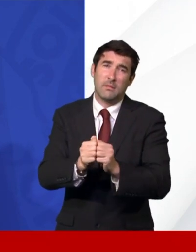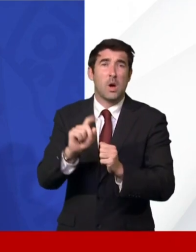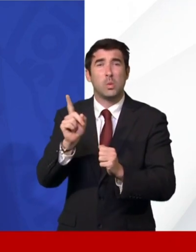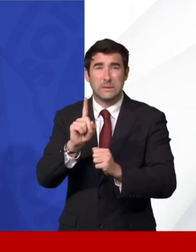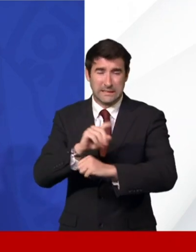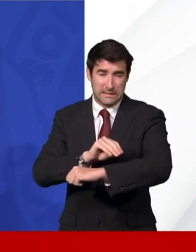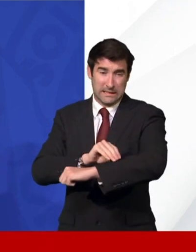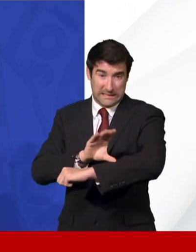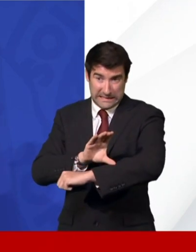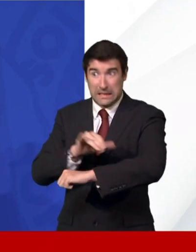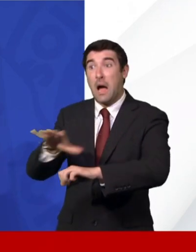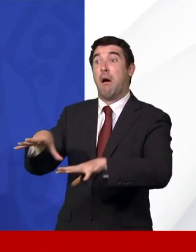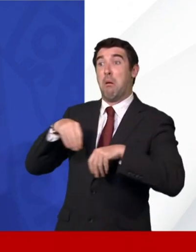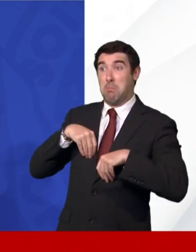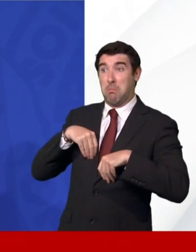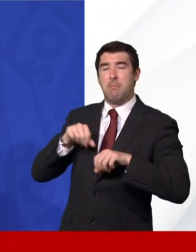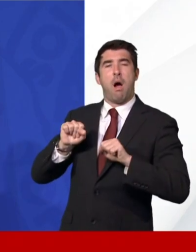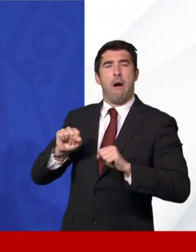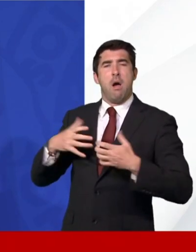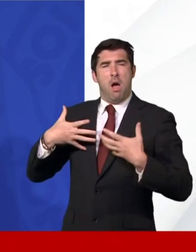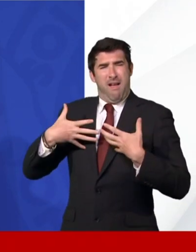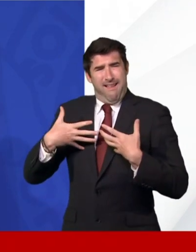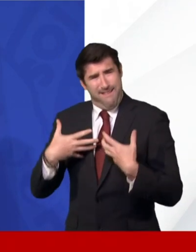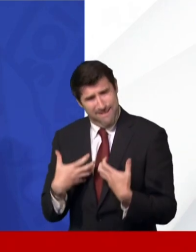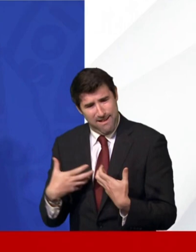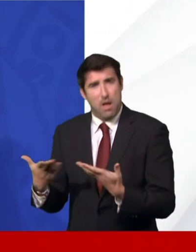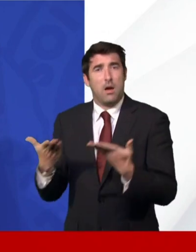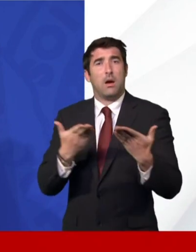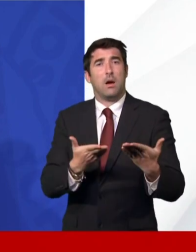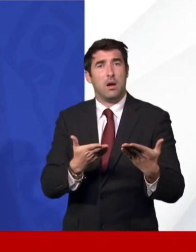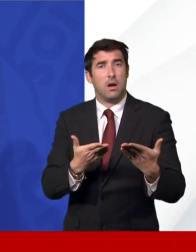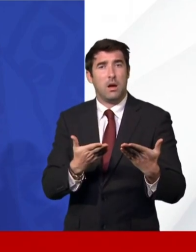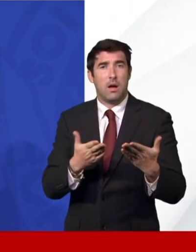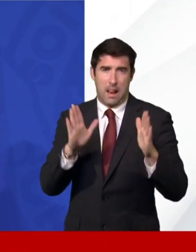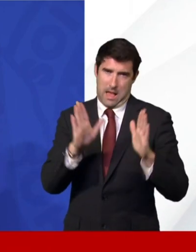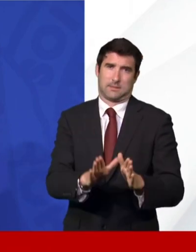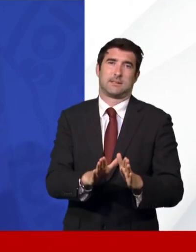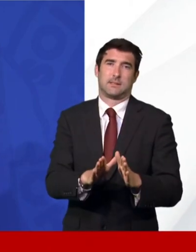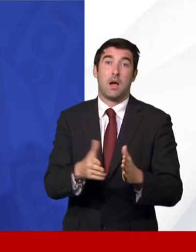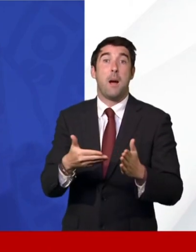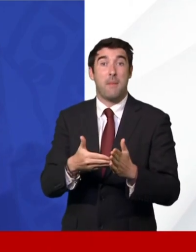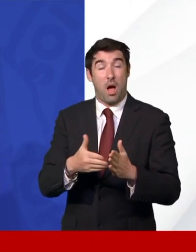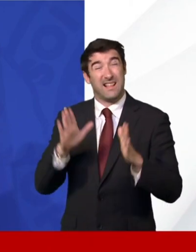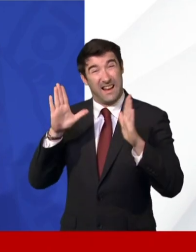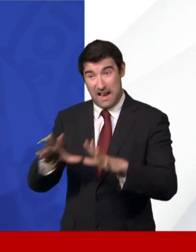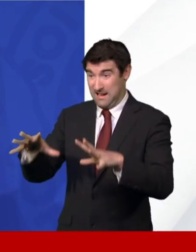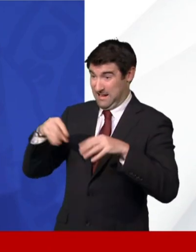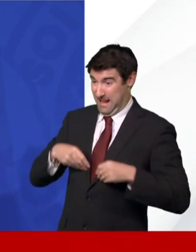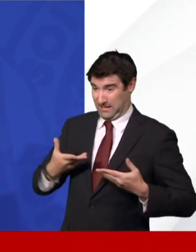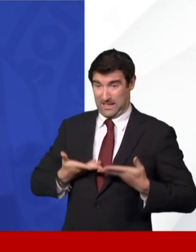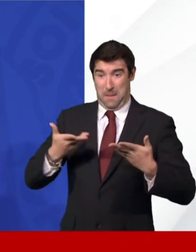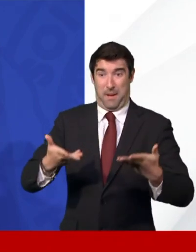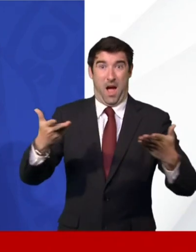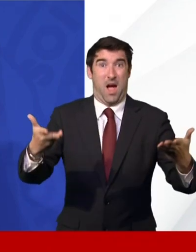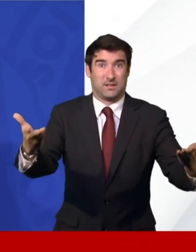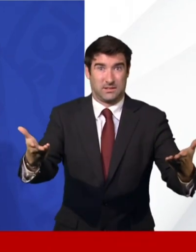disease, they're also effective at reducing the chance of catching it and reducing the chance of passing it on, but they're slightly